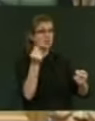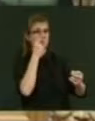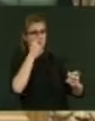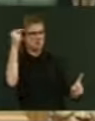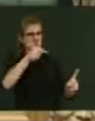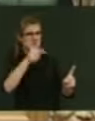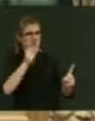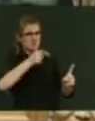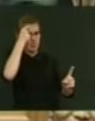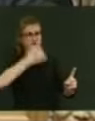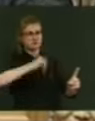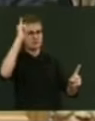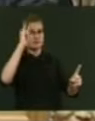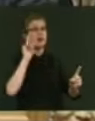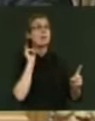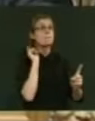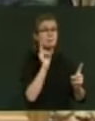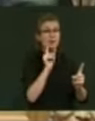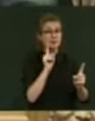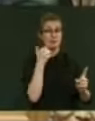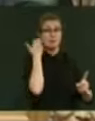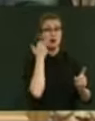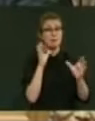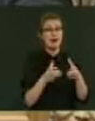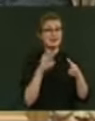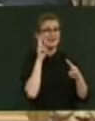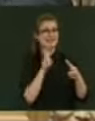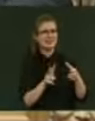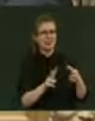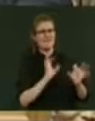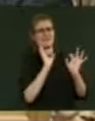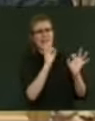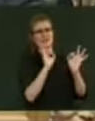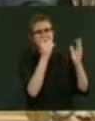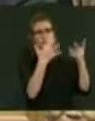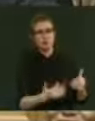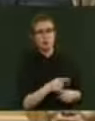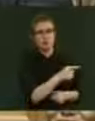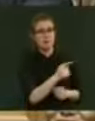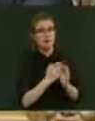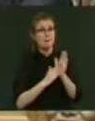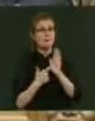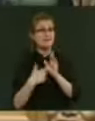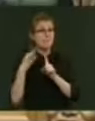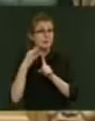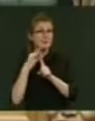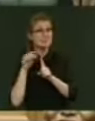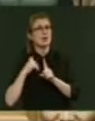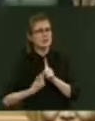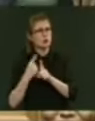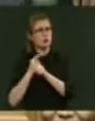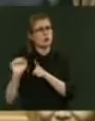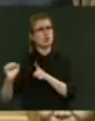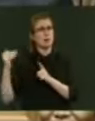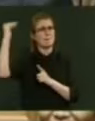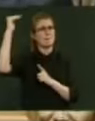has seen the outstanding results of whānau ora. Sir, Mr Peters, you need to talk to your older sister. She knows what whānau ora is